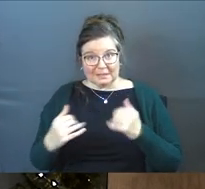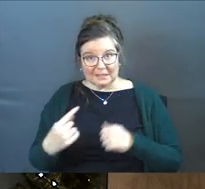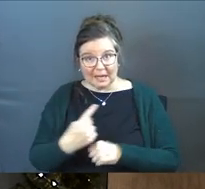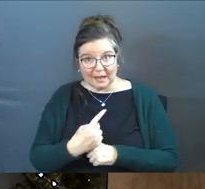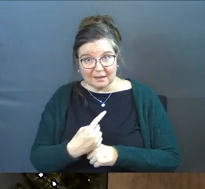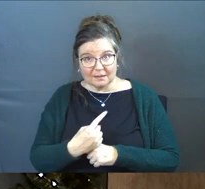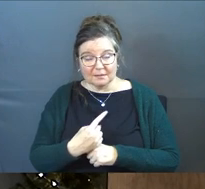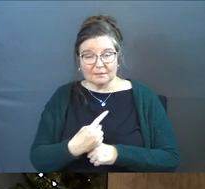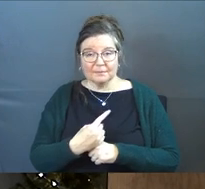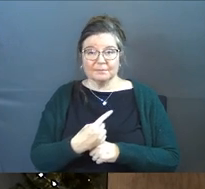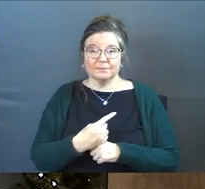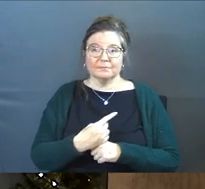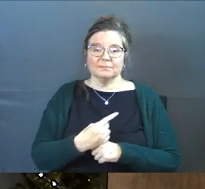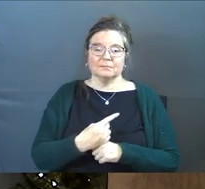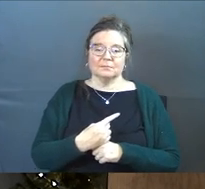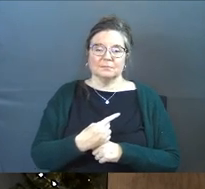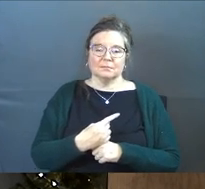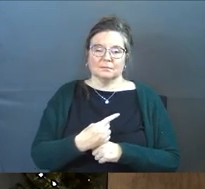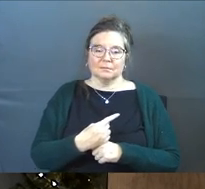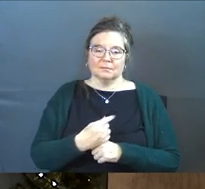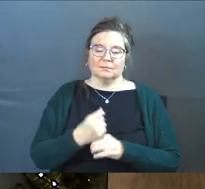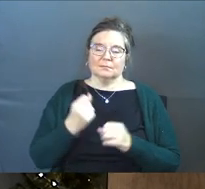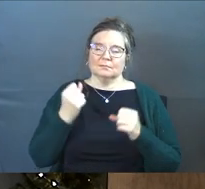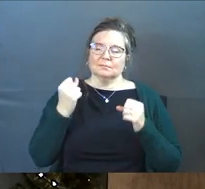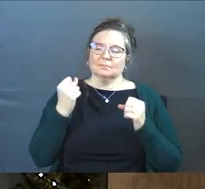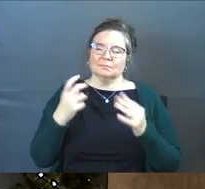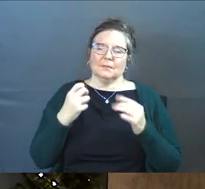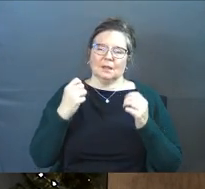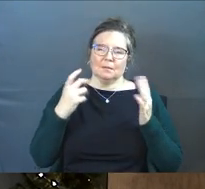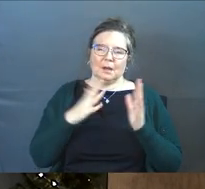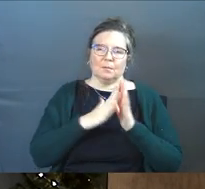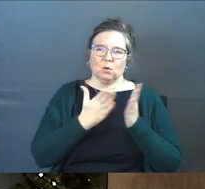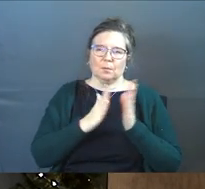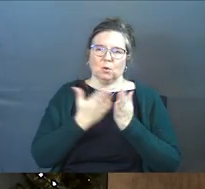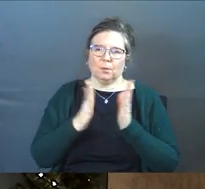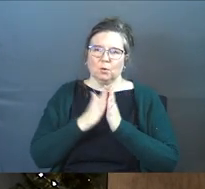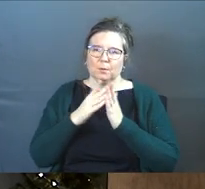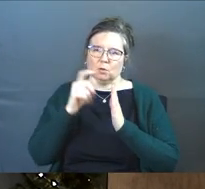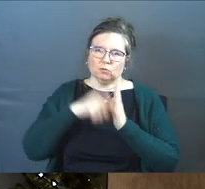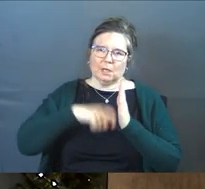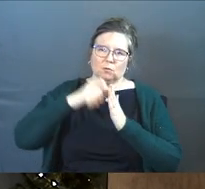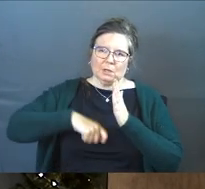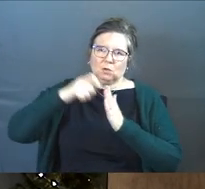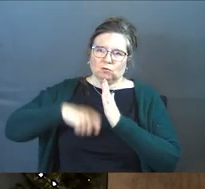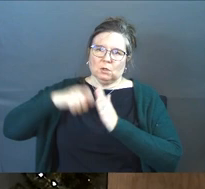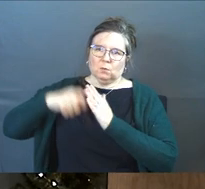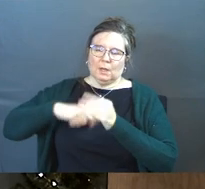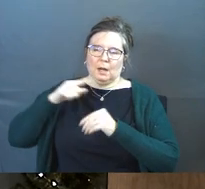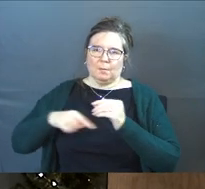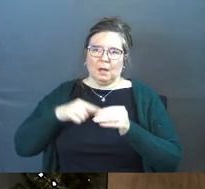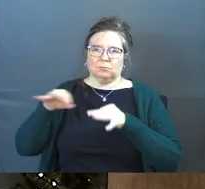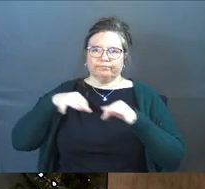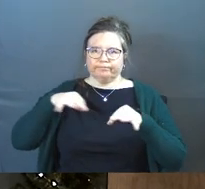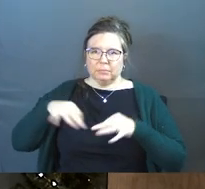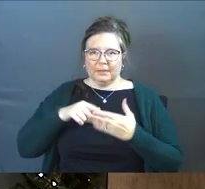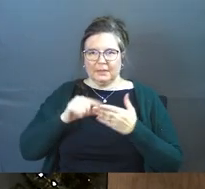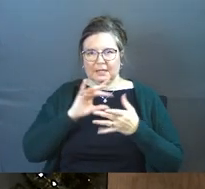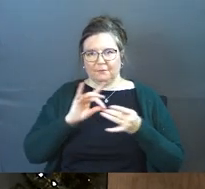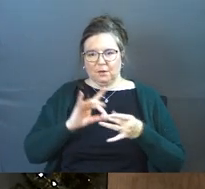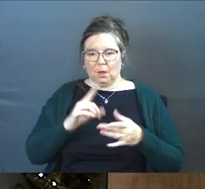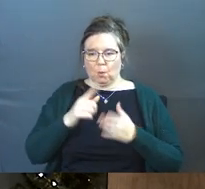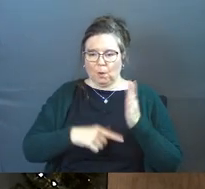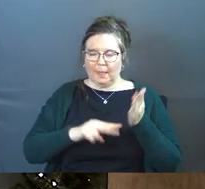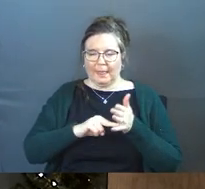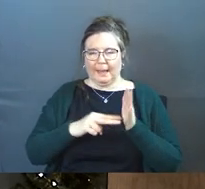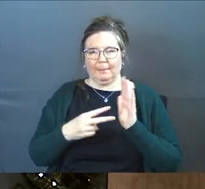today, volumes and volumes and volumes have been written on just these phrases and